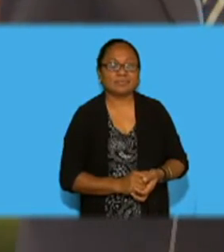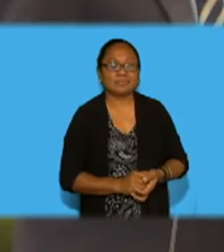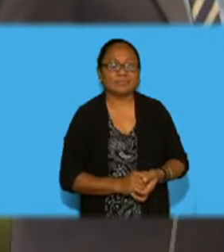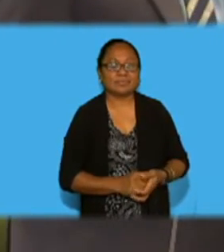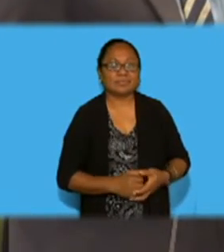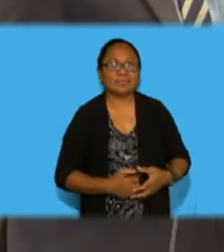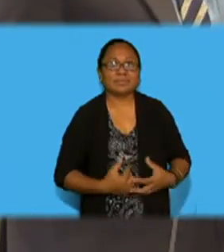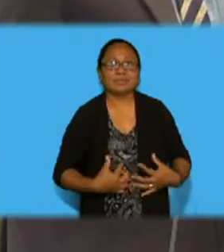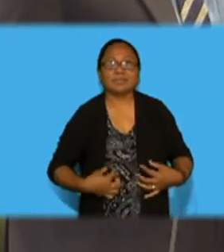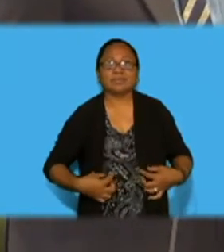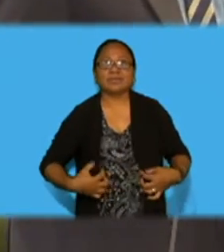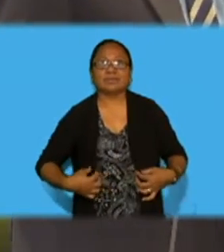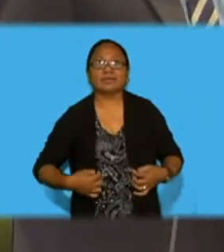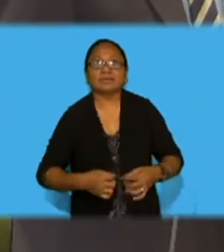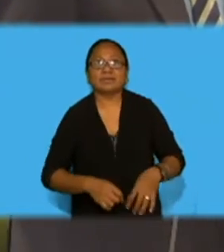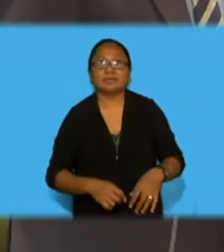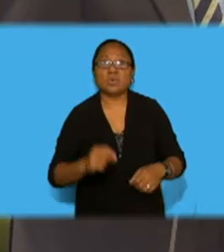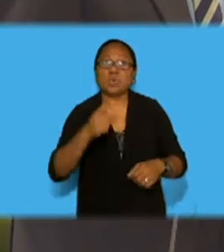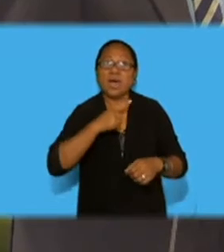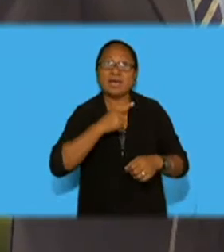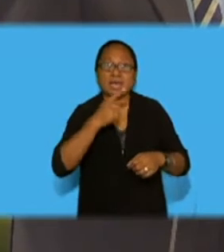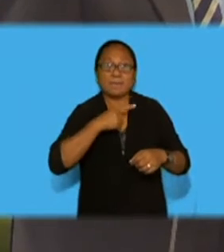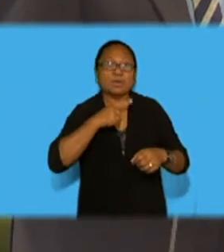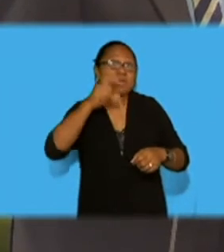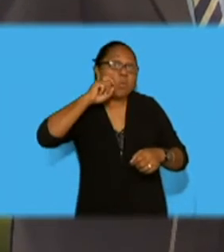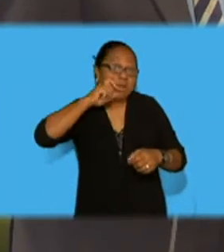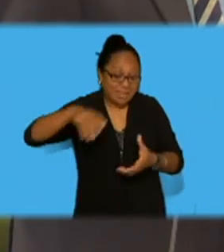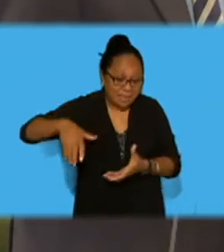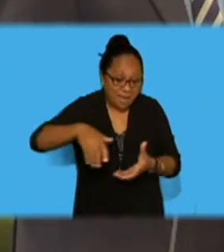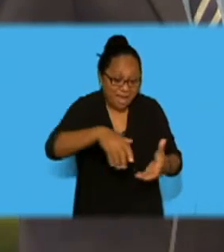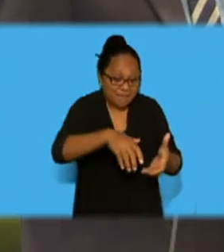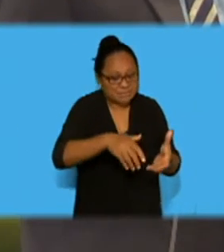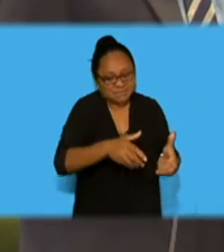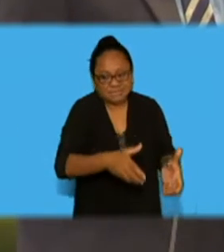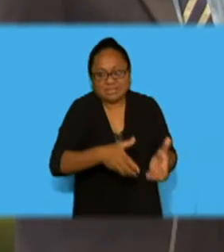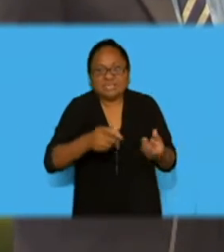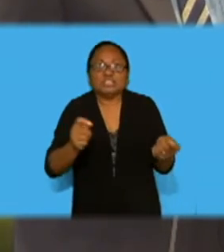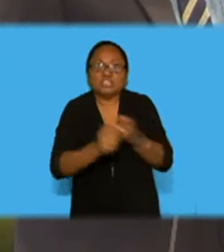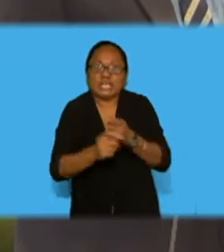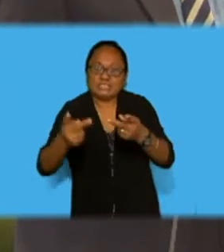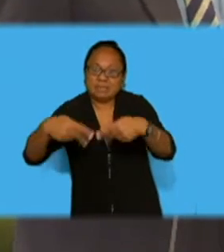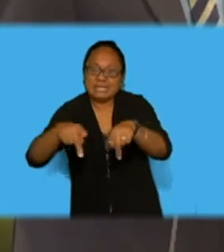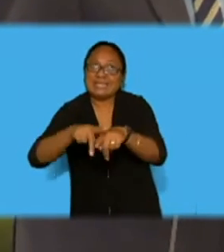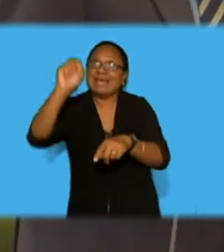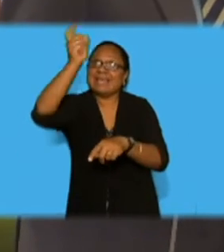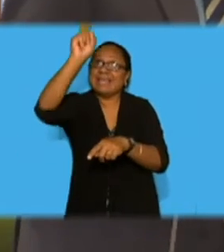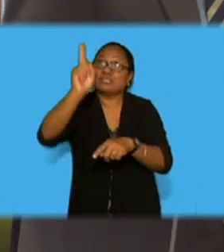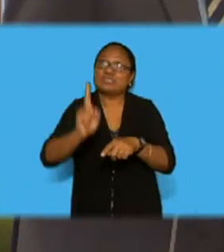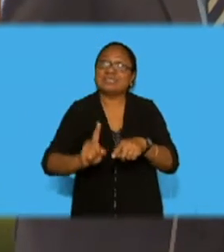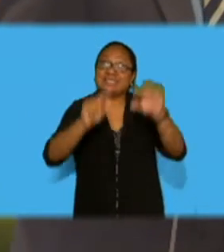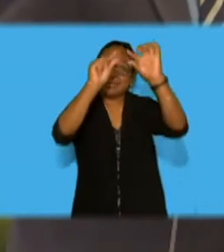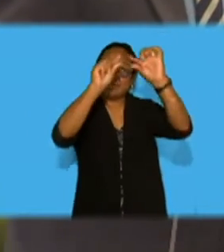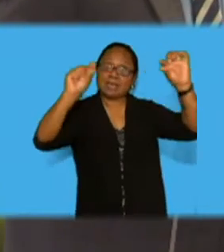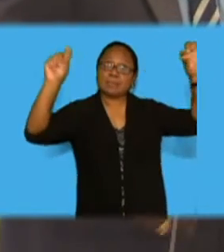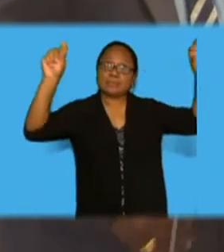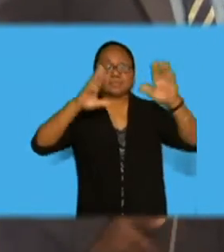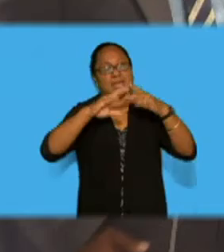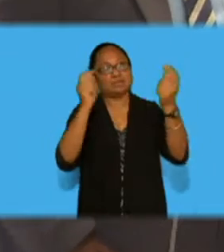of water pipes, electricity cables, and telecommunication cables.